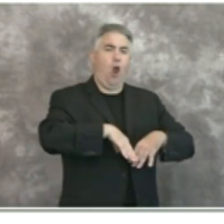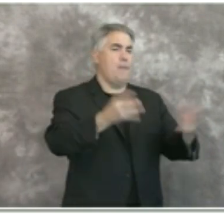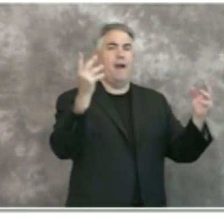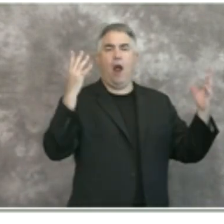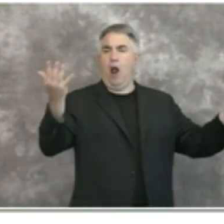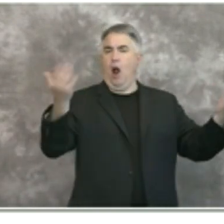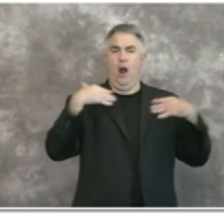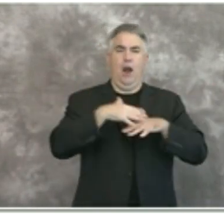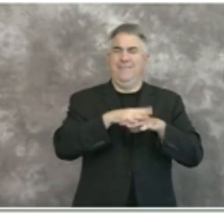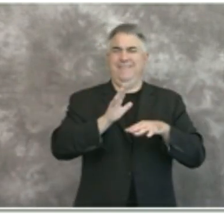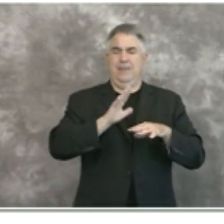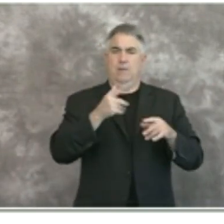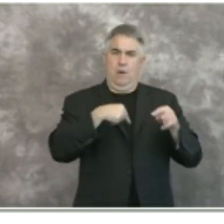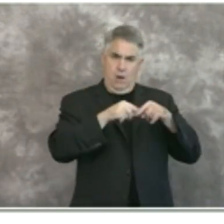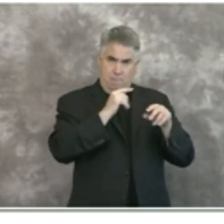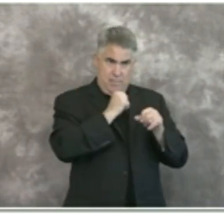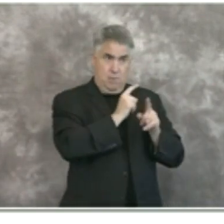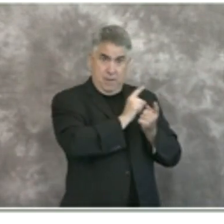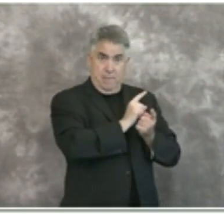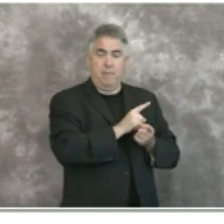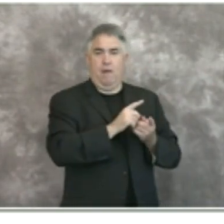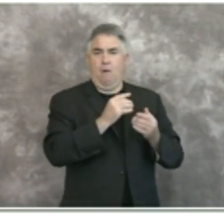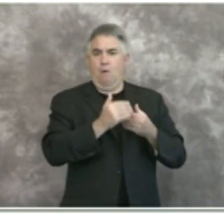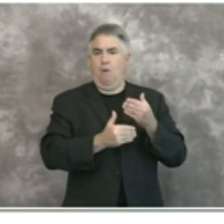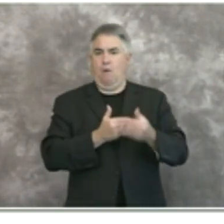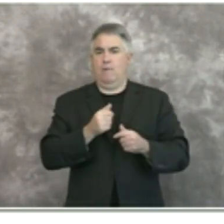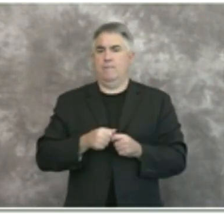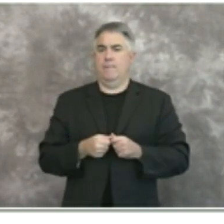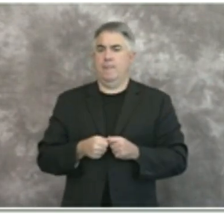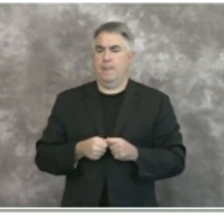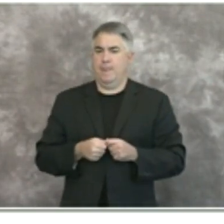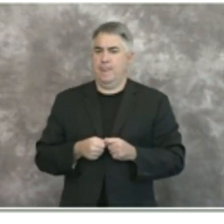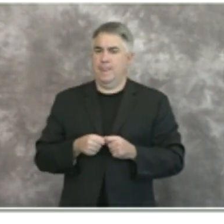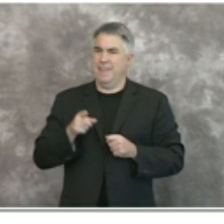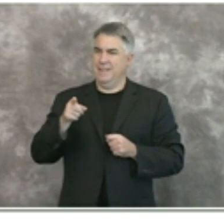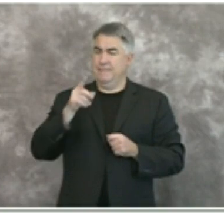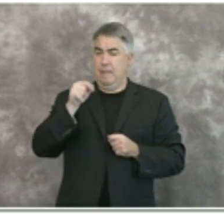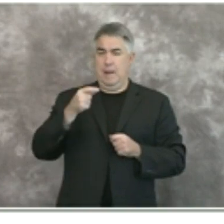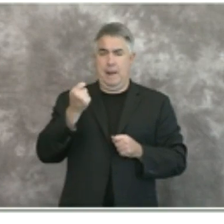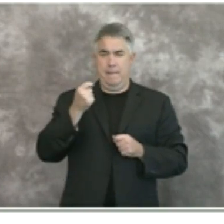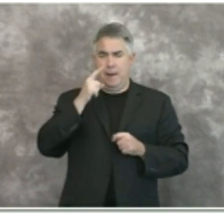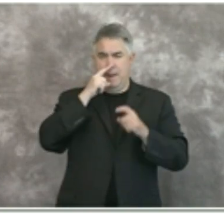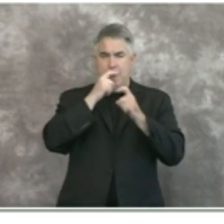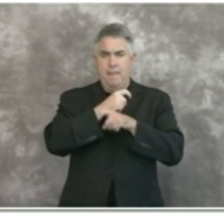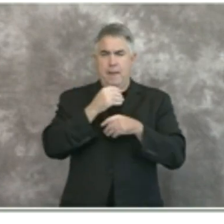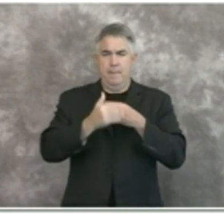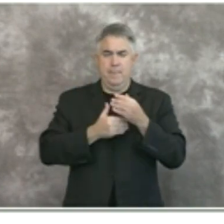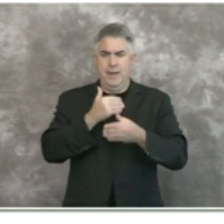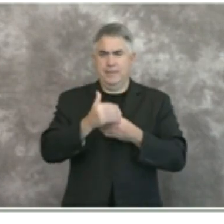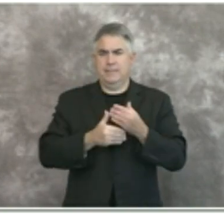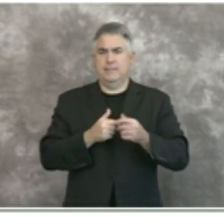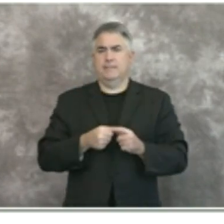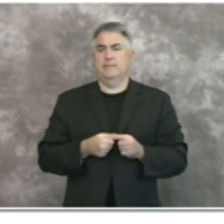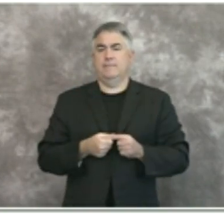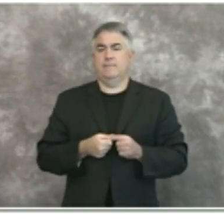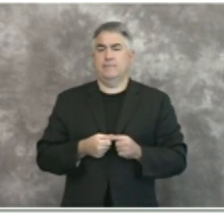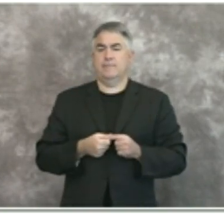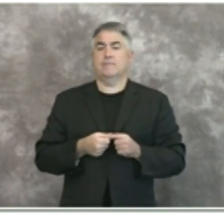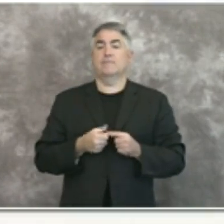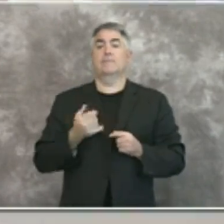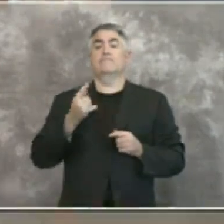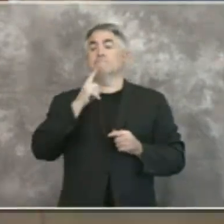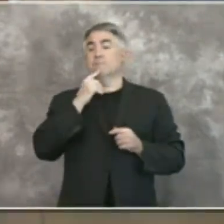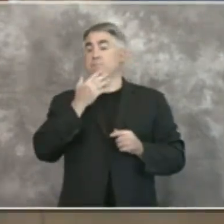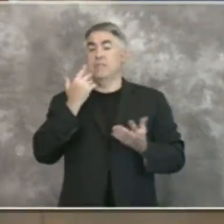have to take action and so although i know it comes across as a little complicated uh it is based on a series of best practices evaluations of other